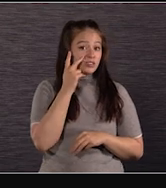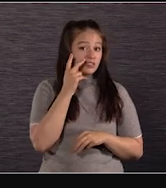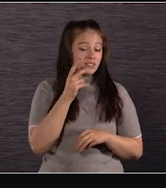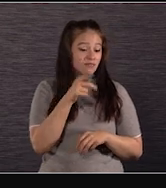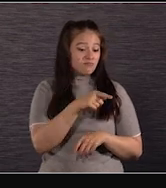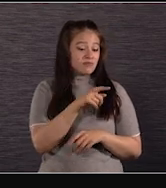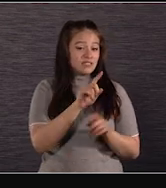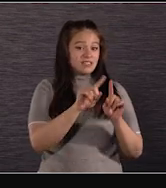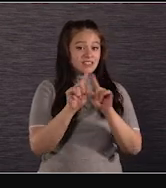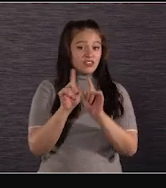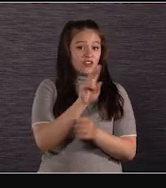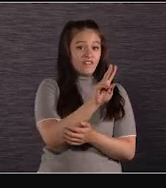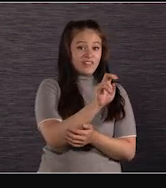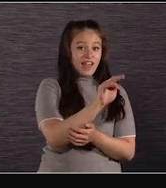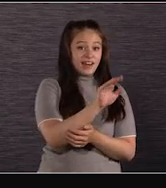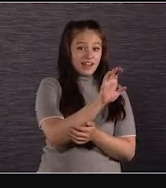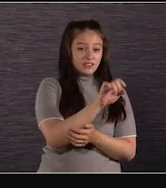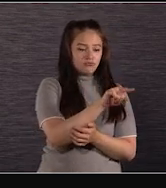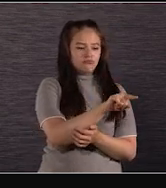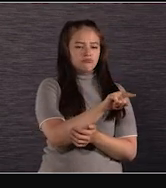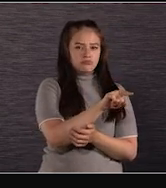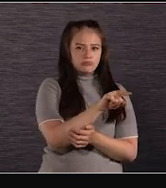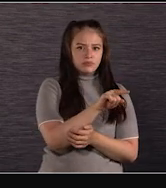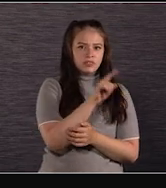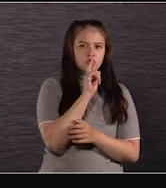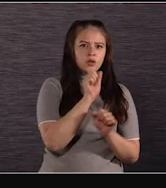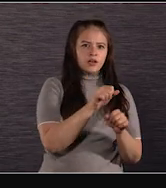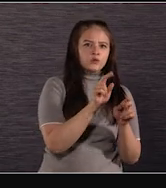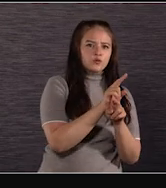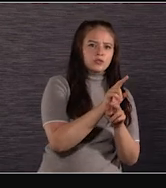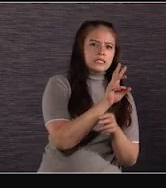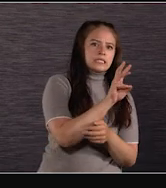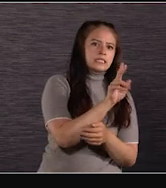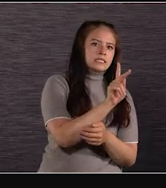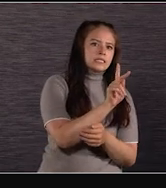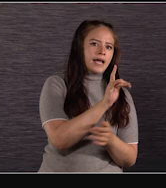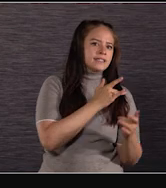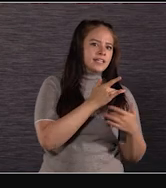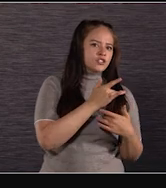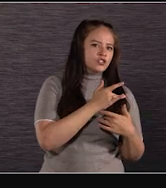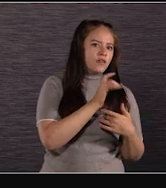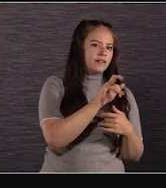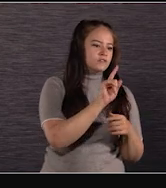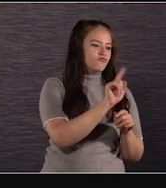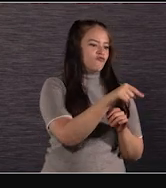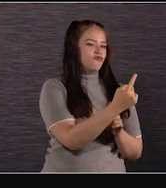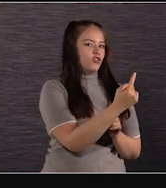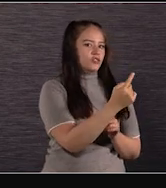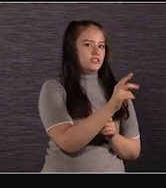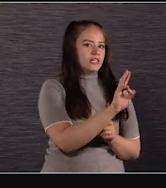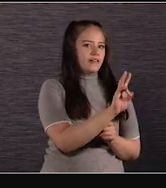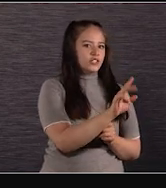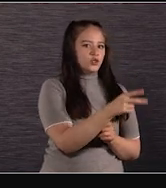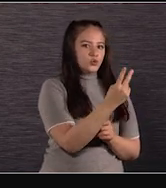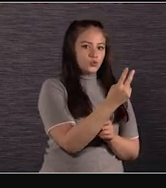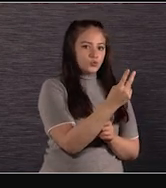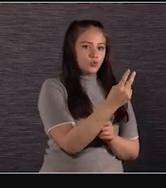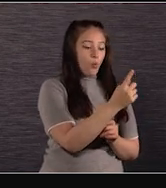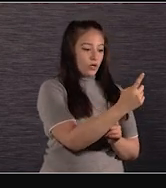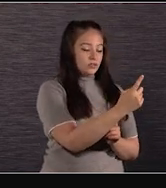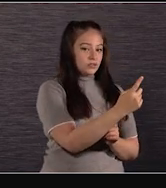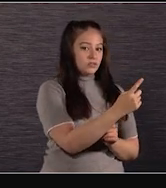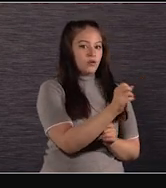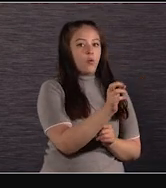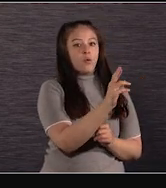with either the original 6K sensor that you can find in the original Venice, the Venice Tube, or with a